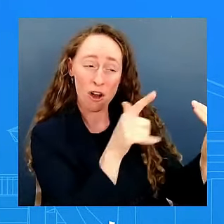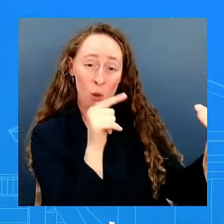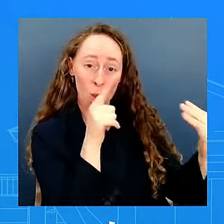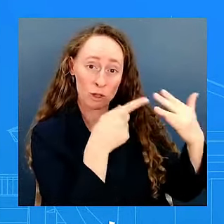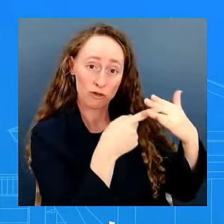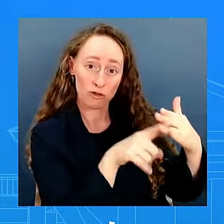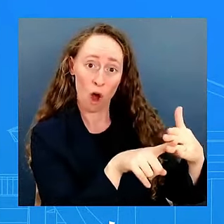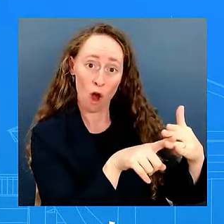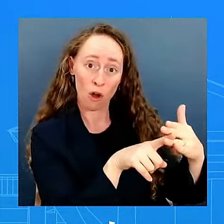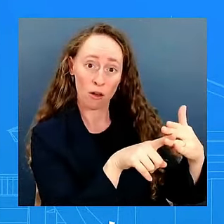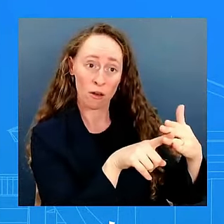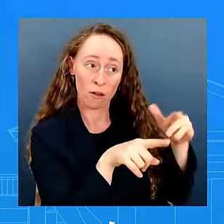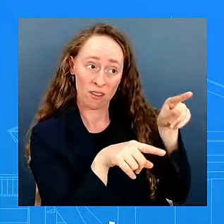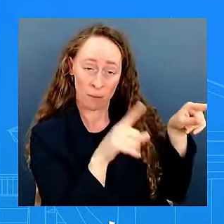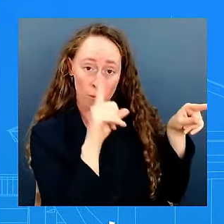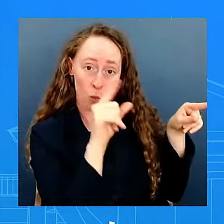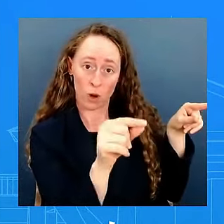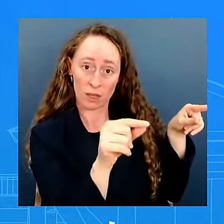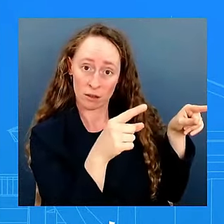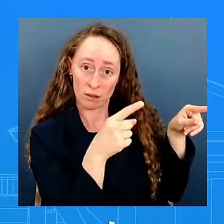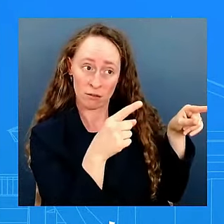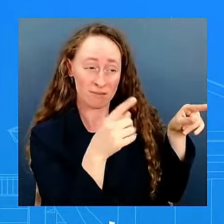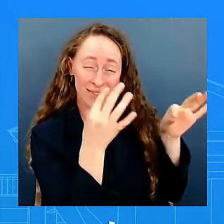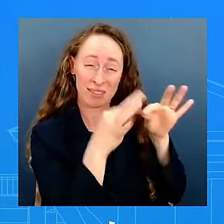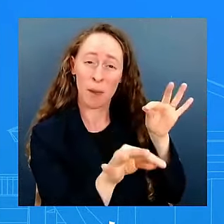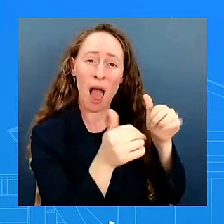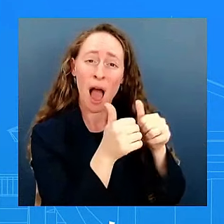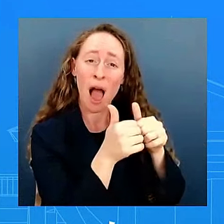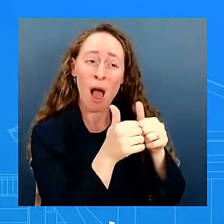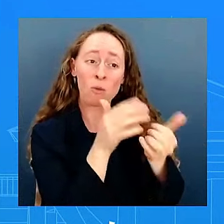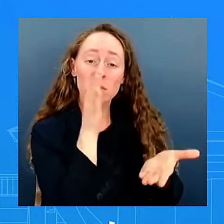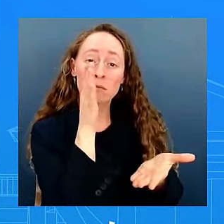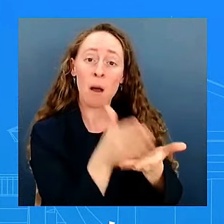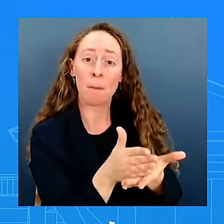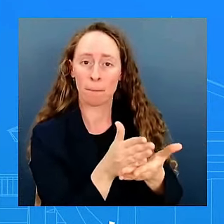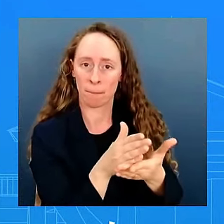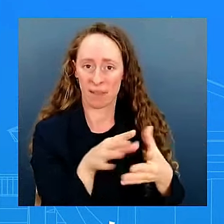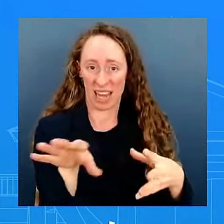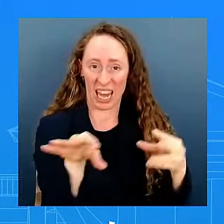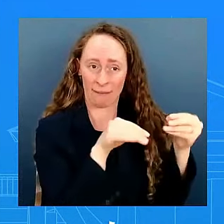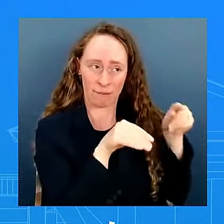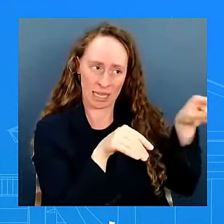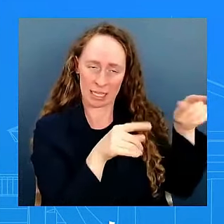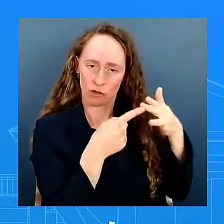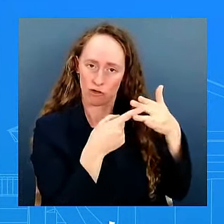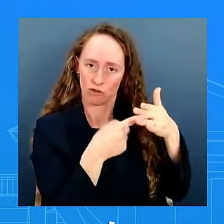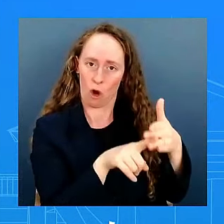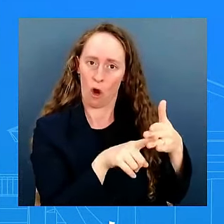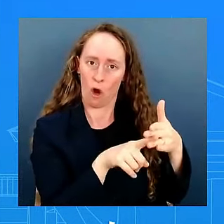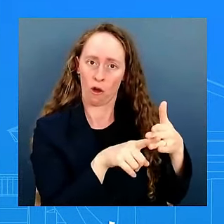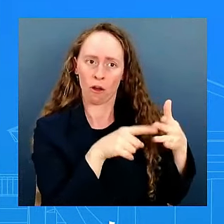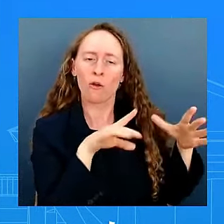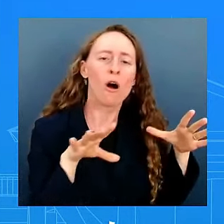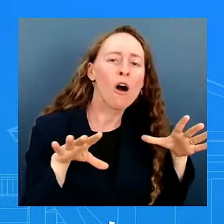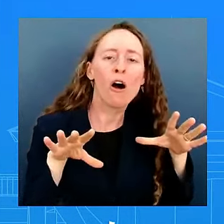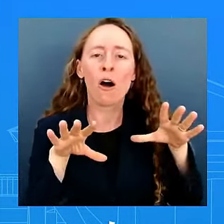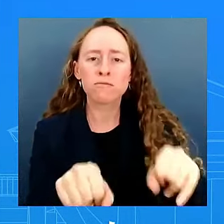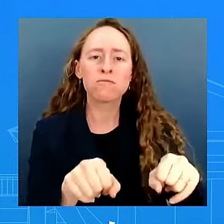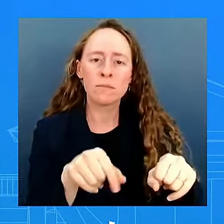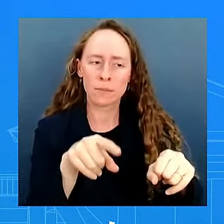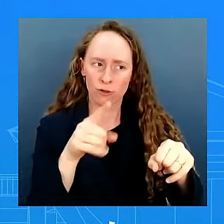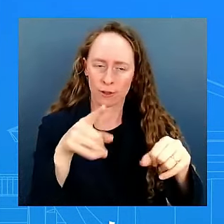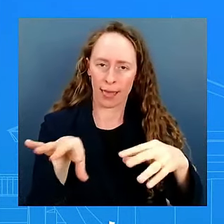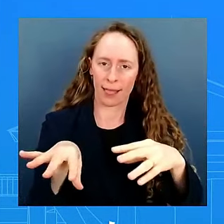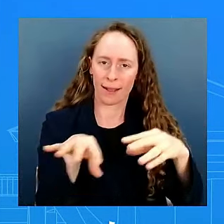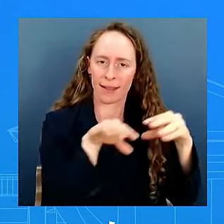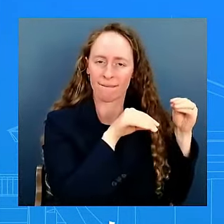in ukraine it is his war that he started he can end it pull the troops out pull his troops out he can end